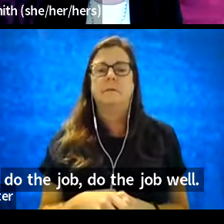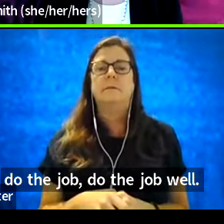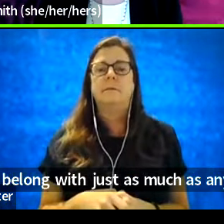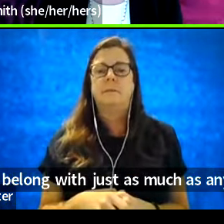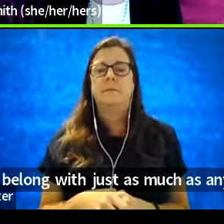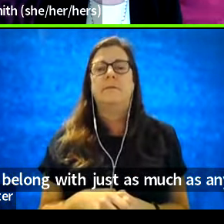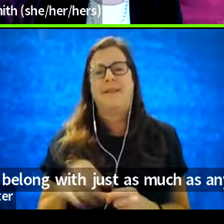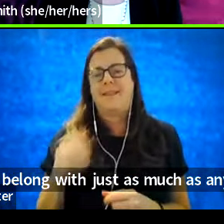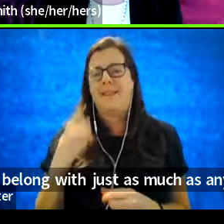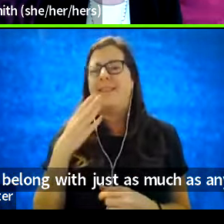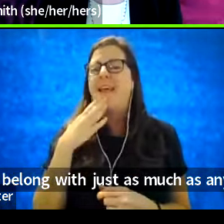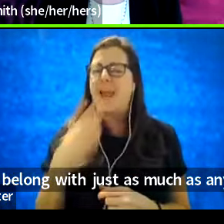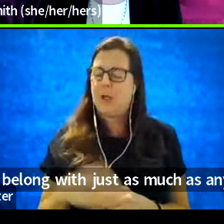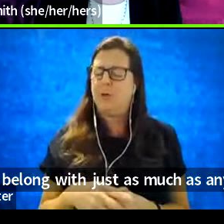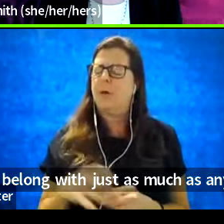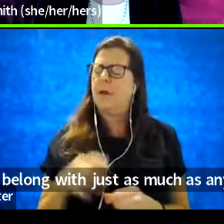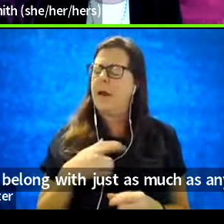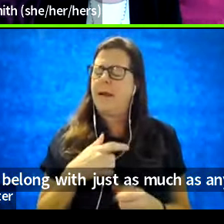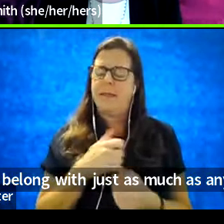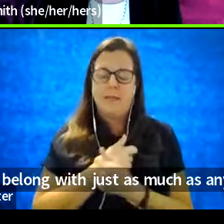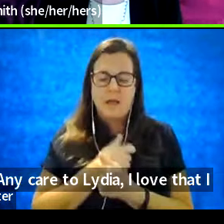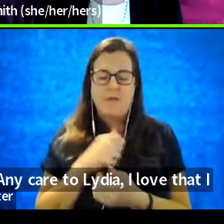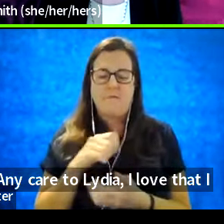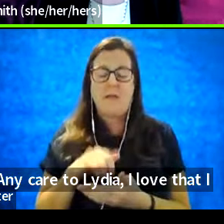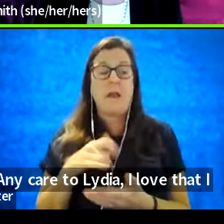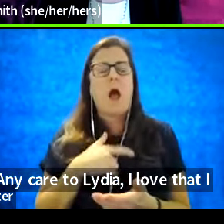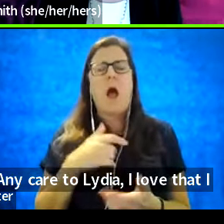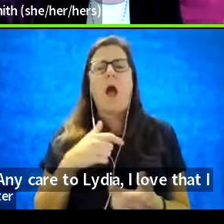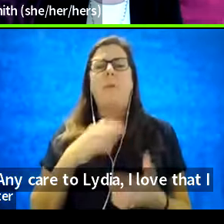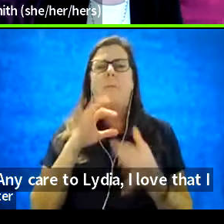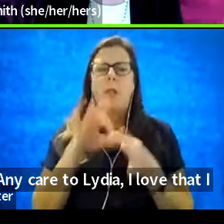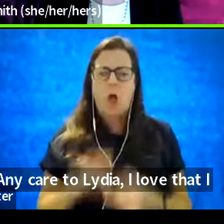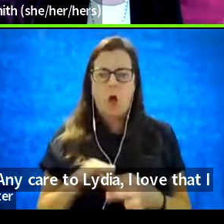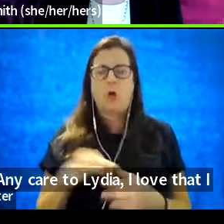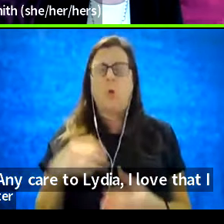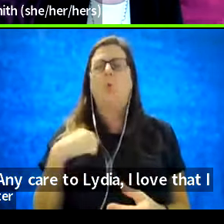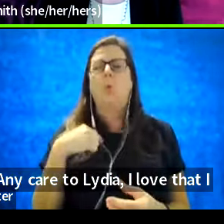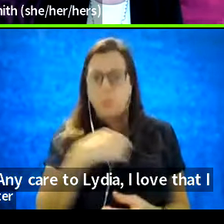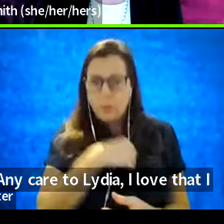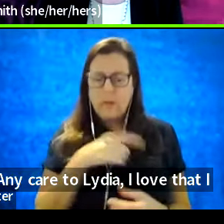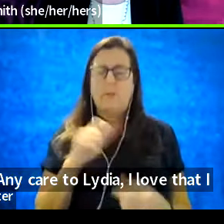Thank you, Talithia. I love that. I belong. We belong.